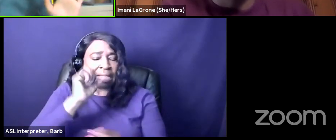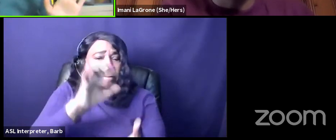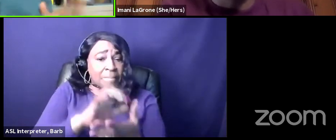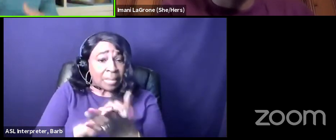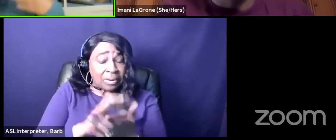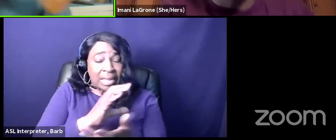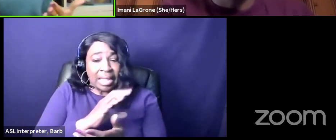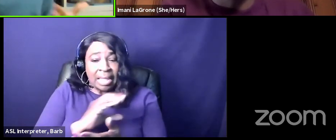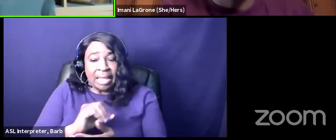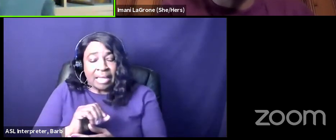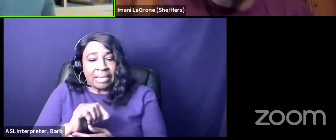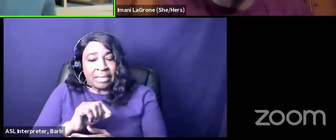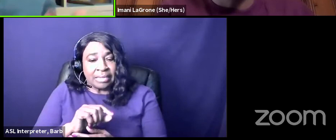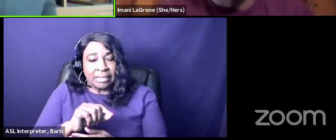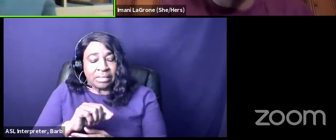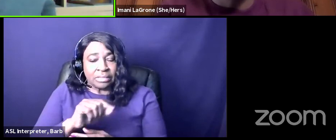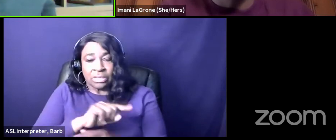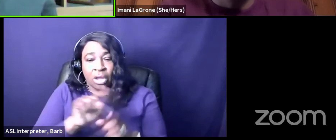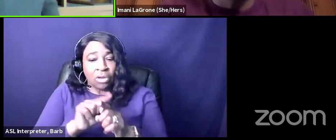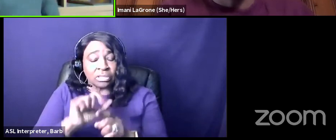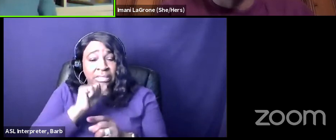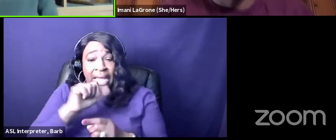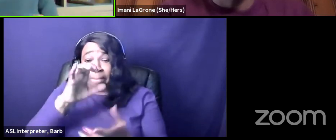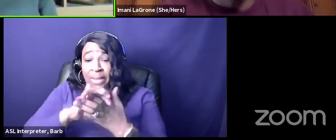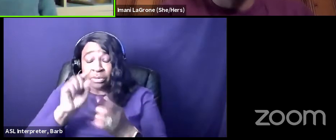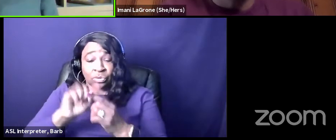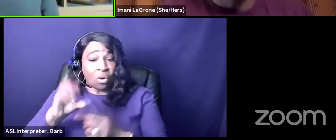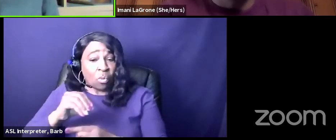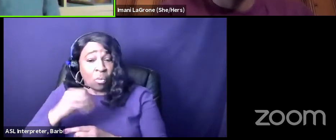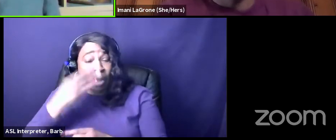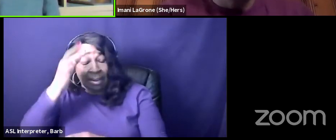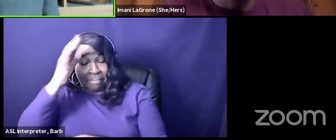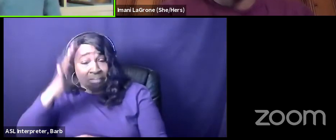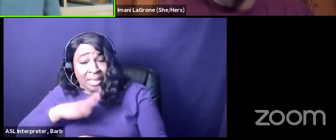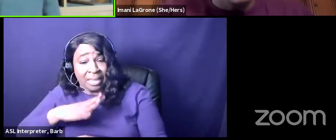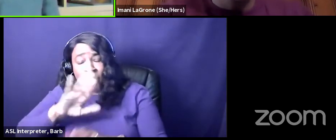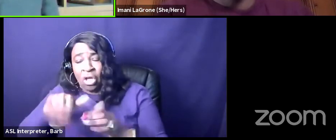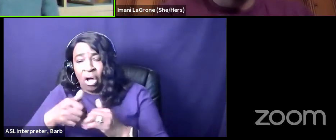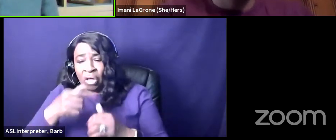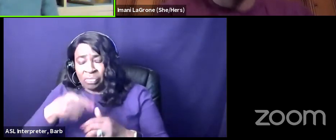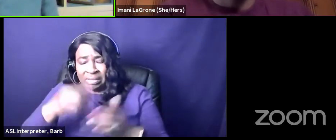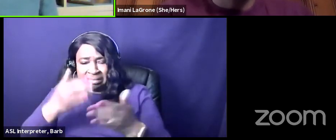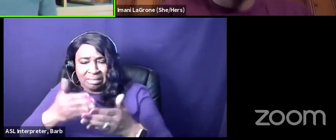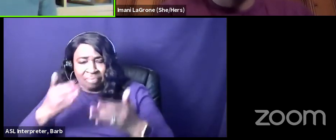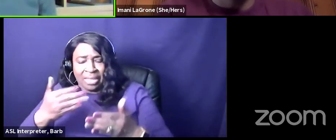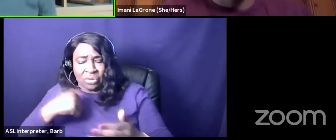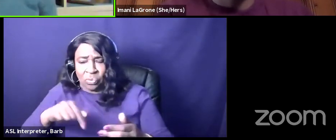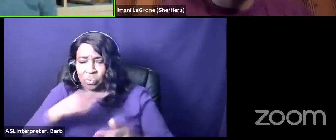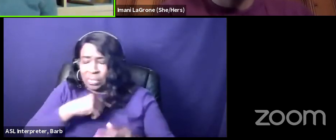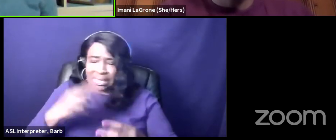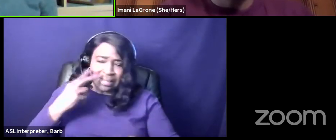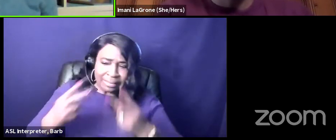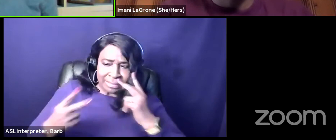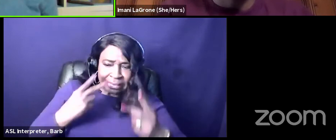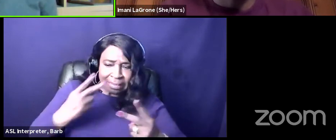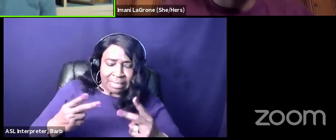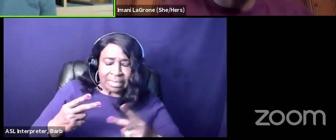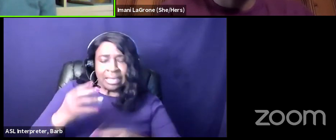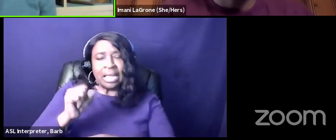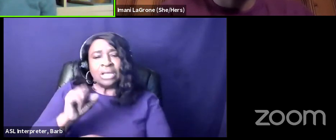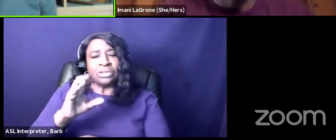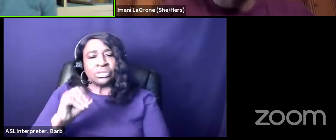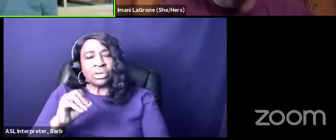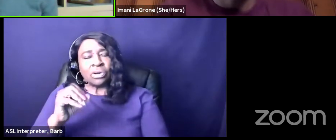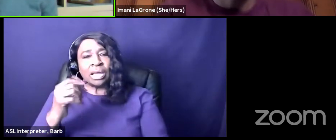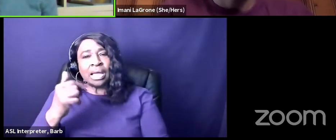this is not shade but like she's also not married to a white man i mean all of these little markers that we have seen and so i was